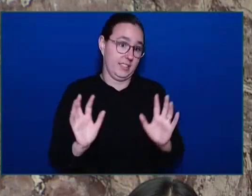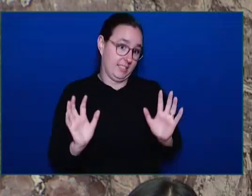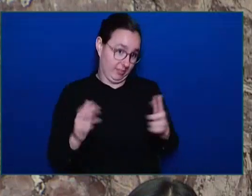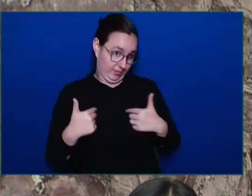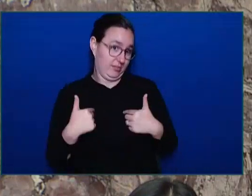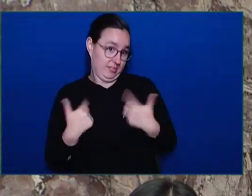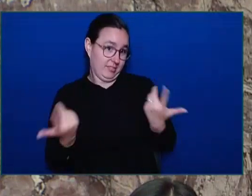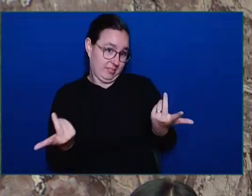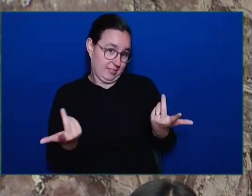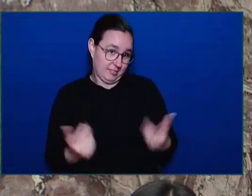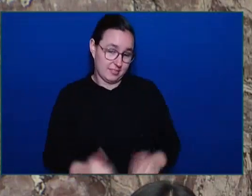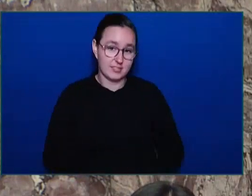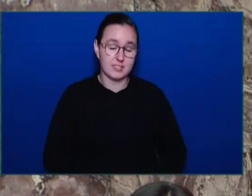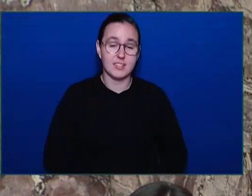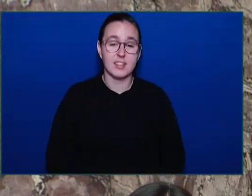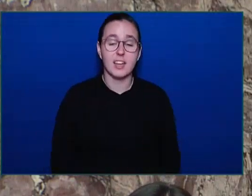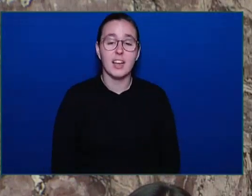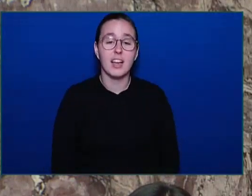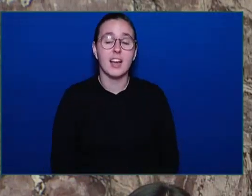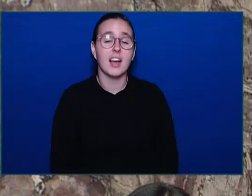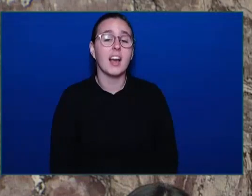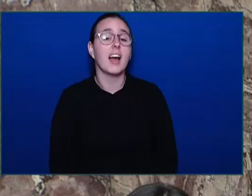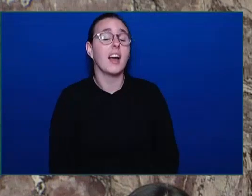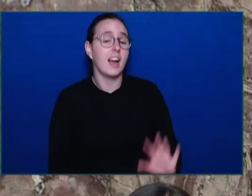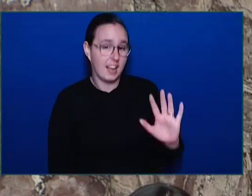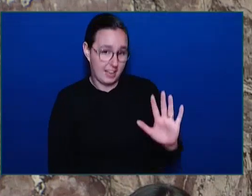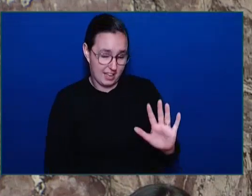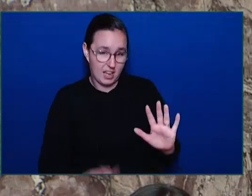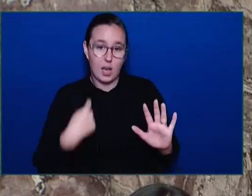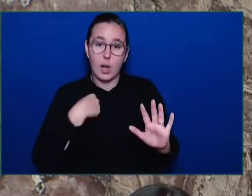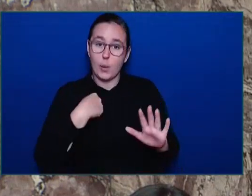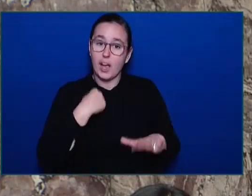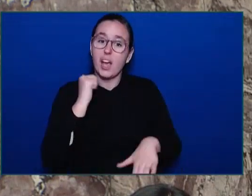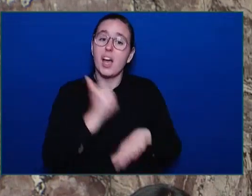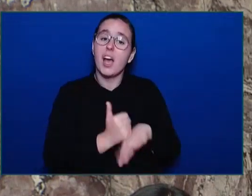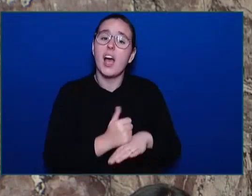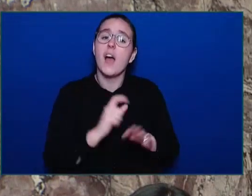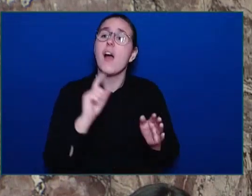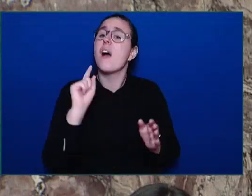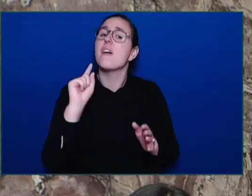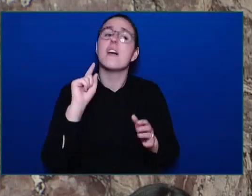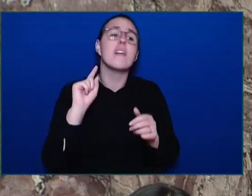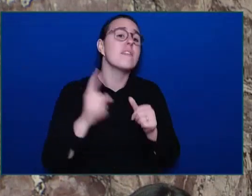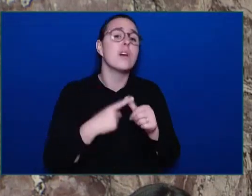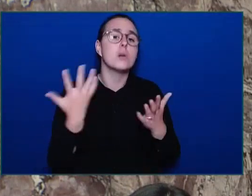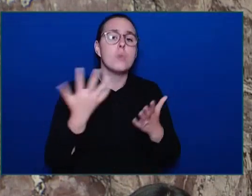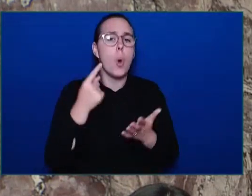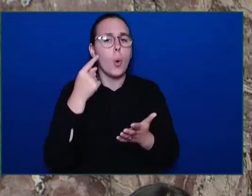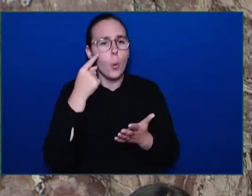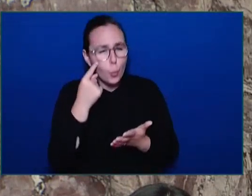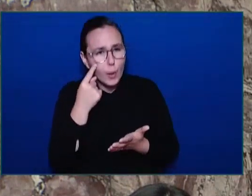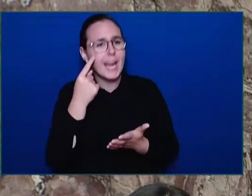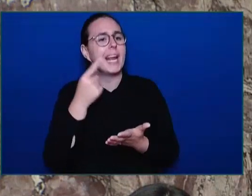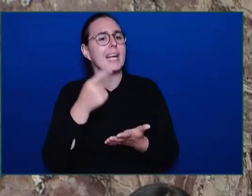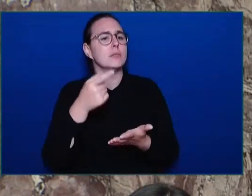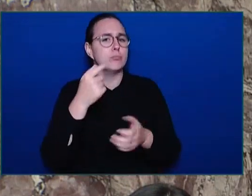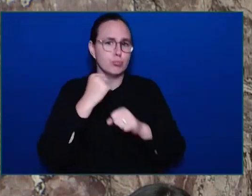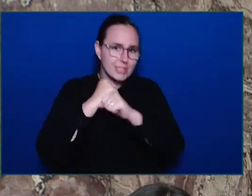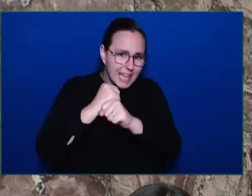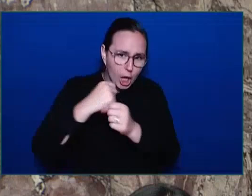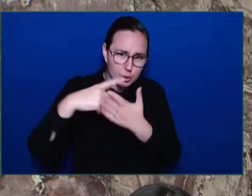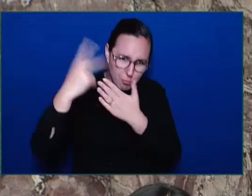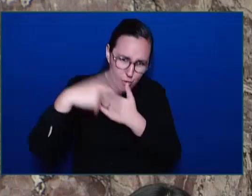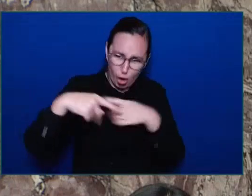We put in place the first witness protection program, Honourable Speaker, made in British Columbia. That's resulted in a significant